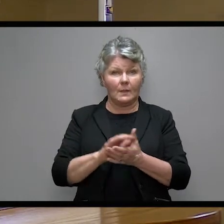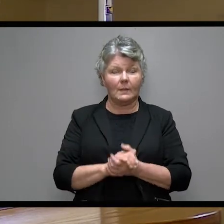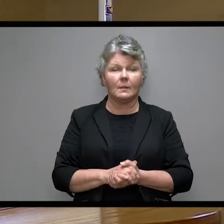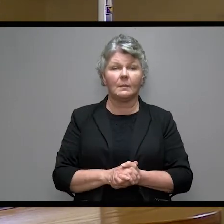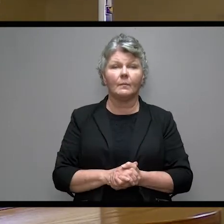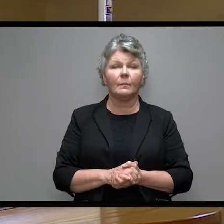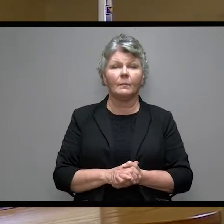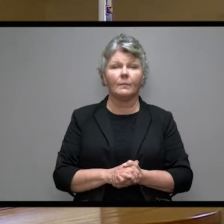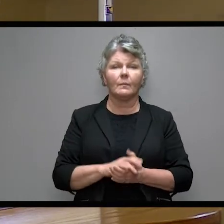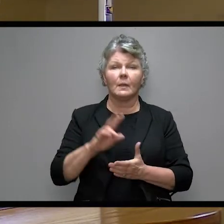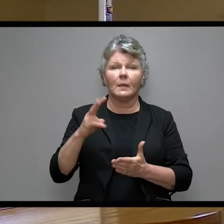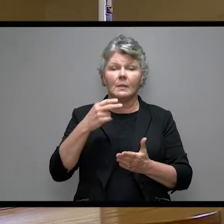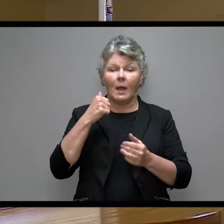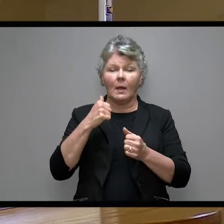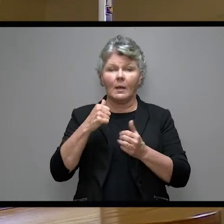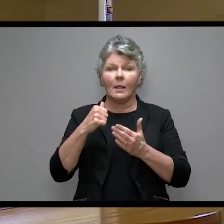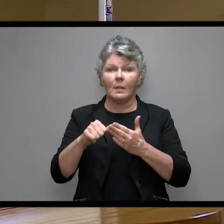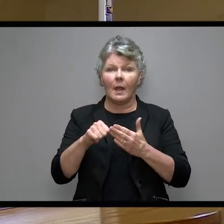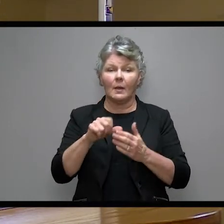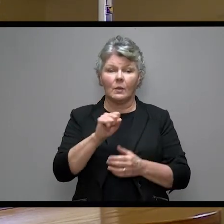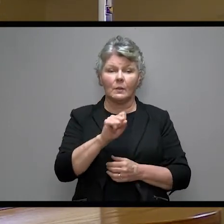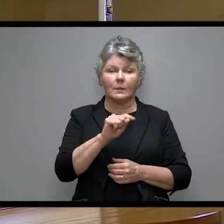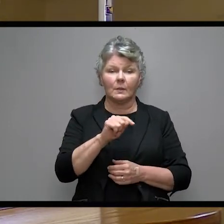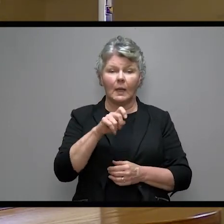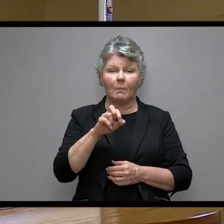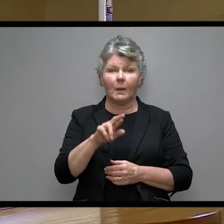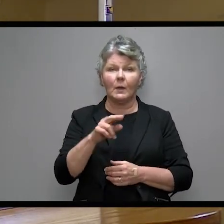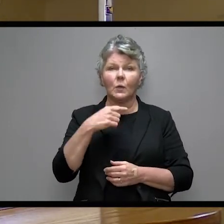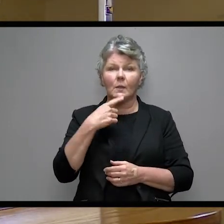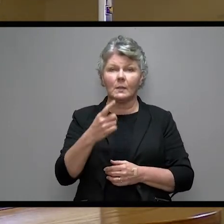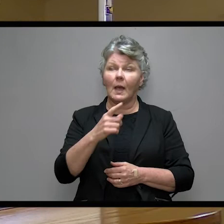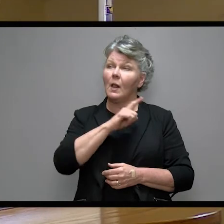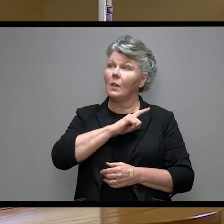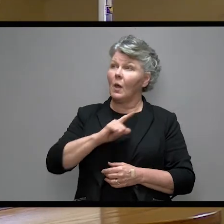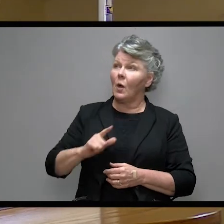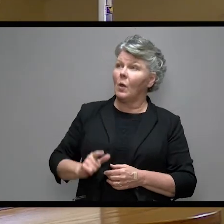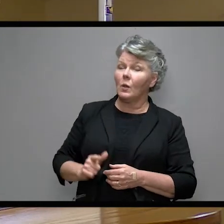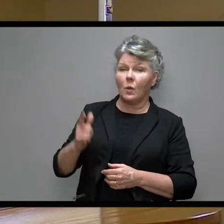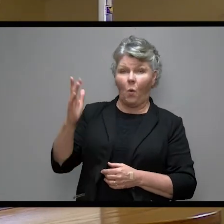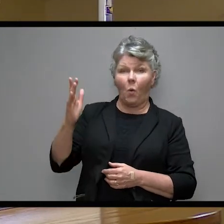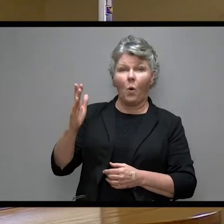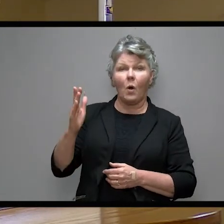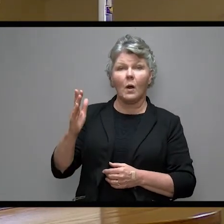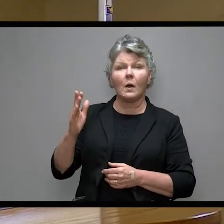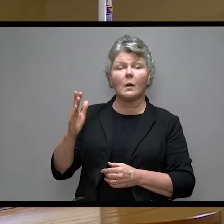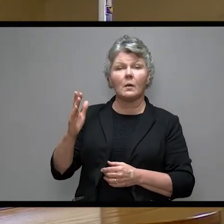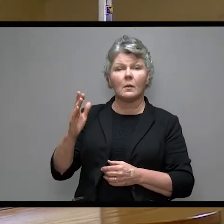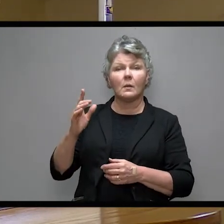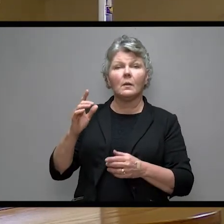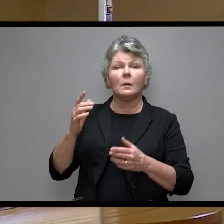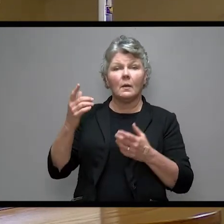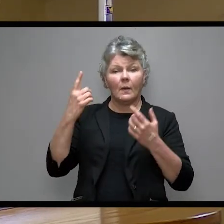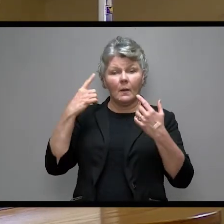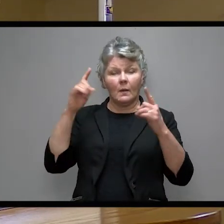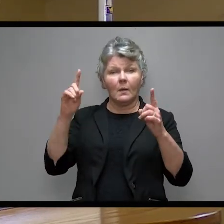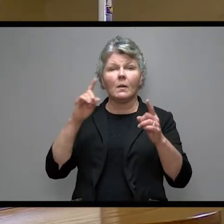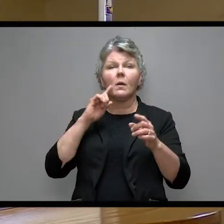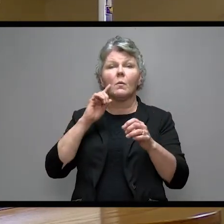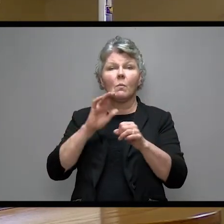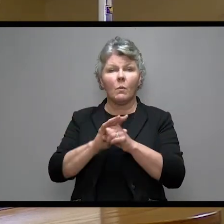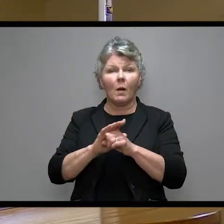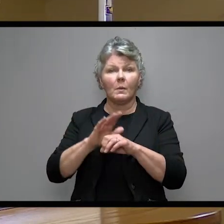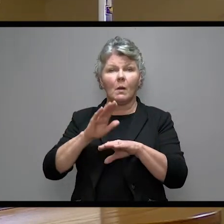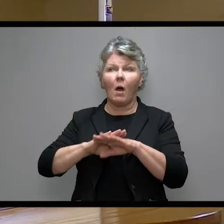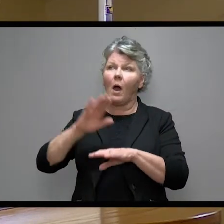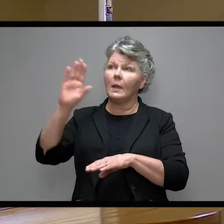In his second letter St. Peter says that the Lord is not slow to fulfill his promise as some understand slowness